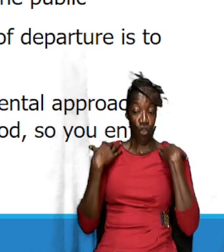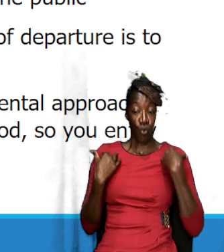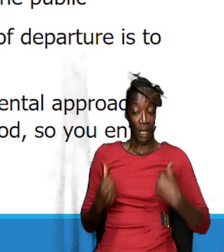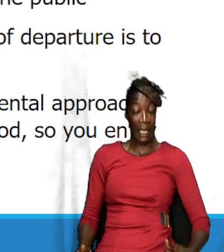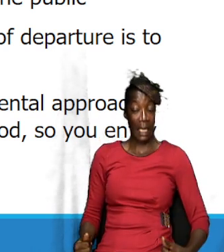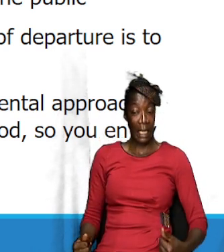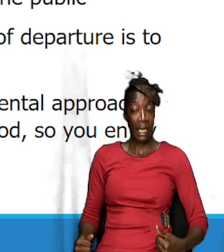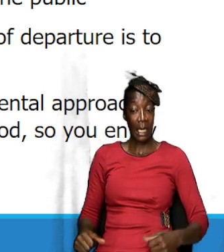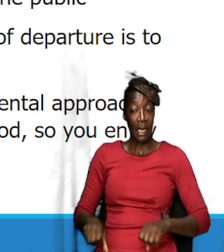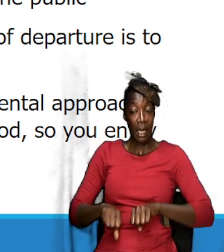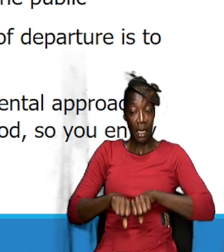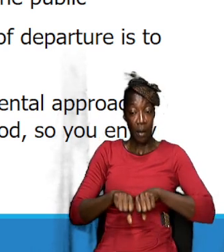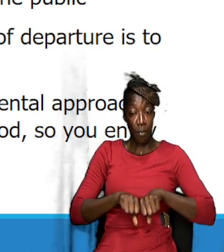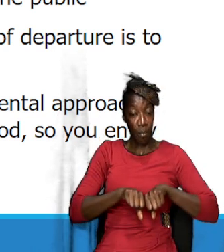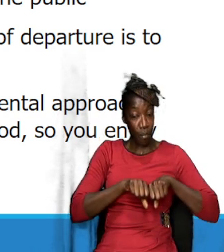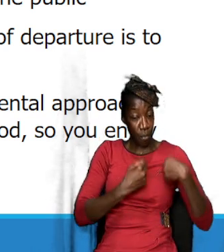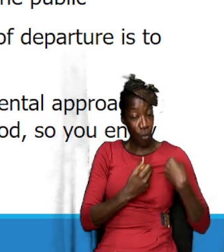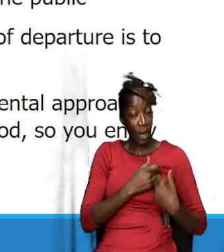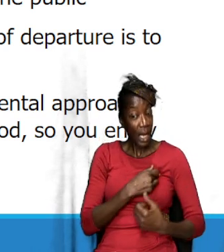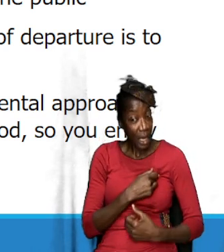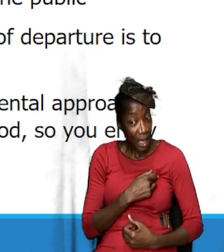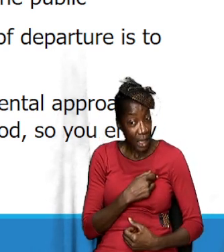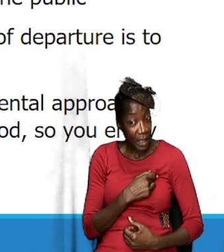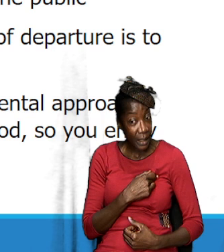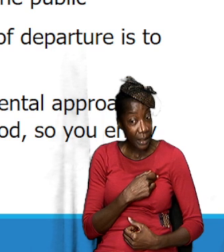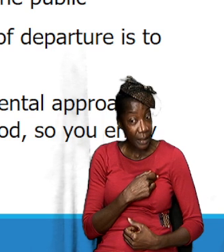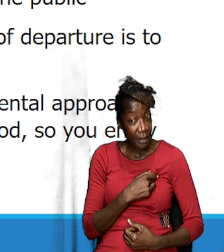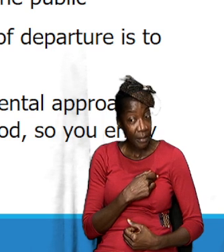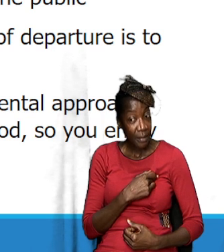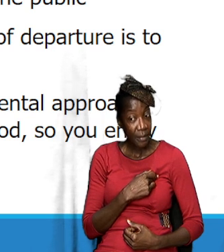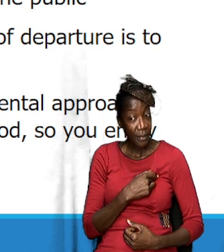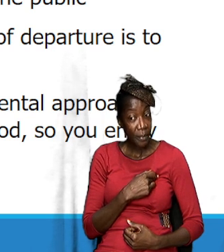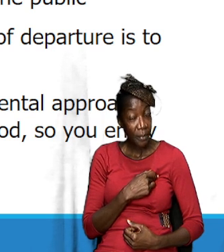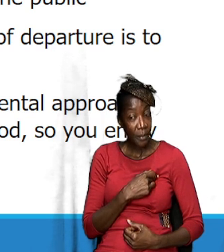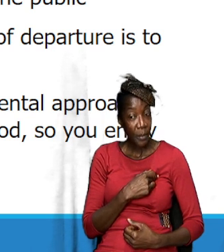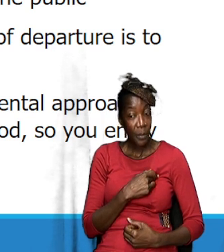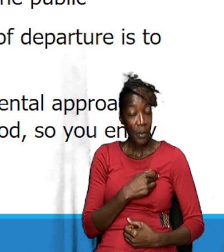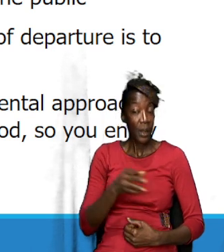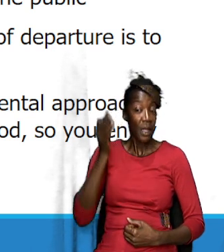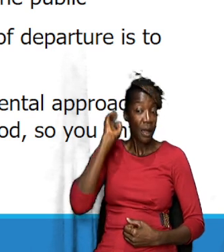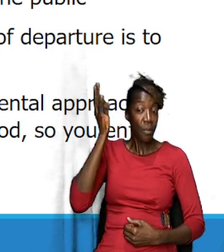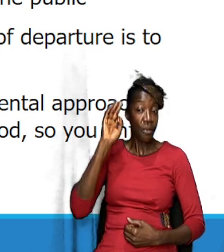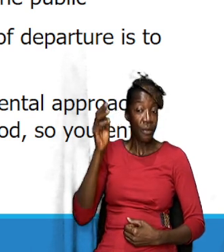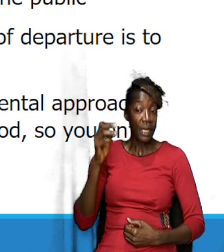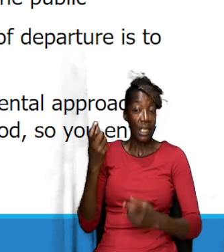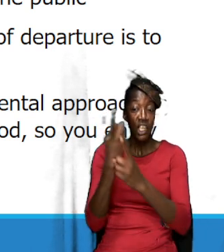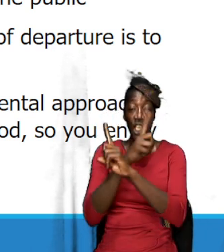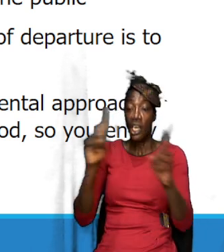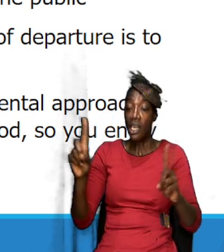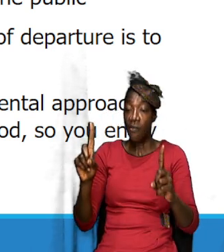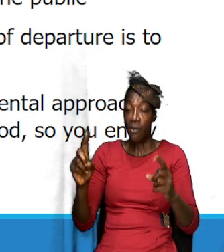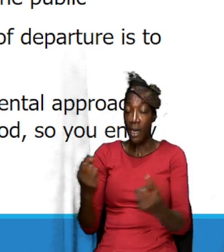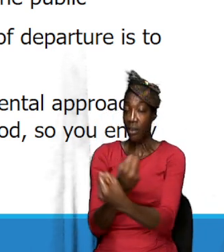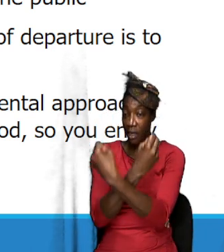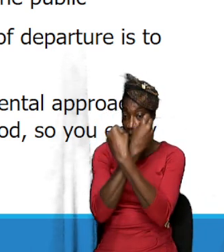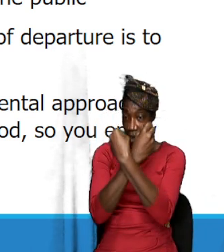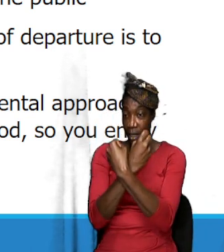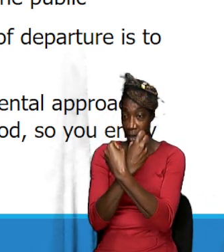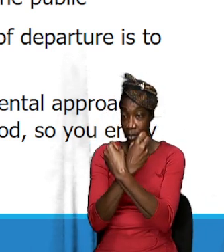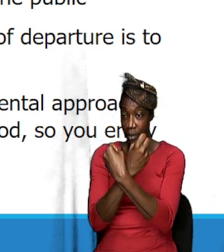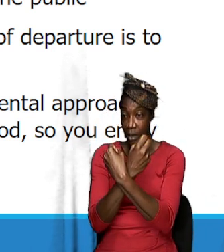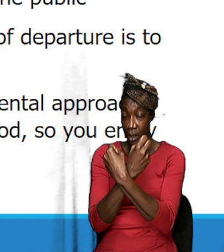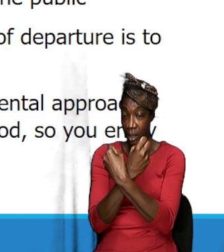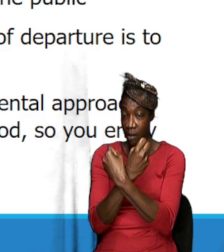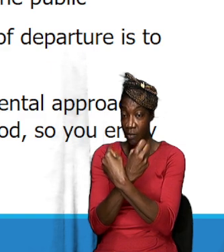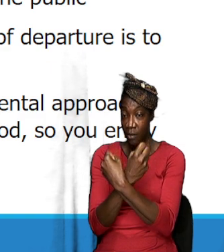brokenhearted. he was sent to heal the brokenhearted, to preach deliverance to the captives and the